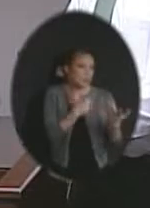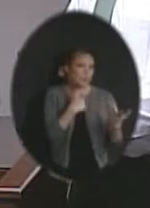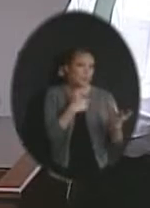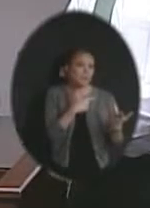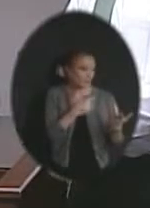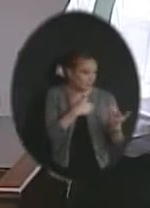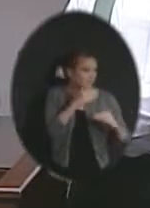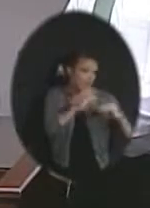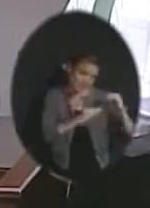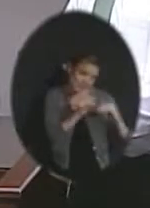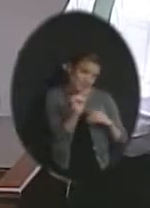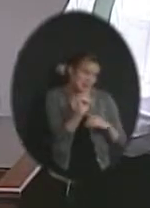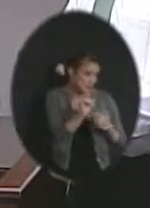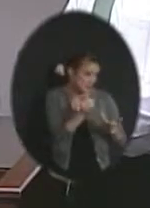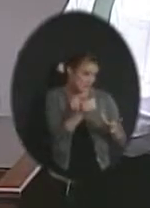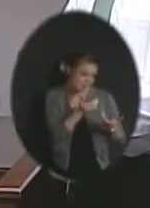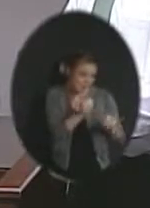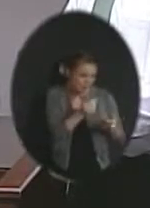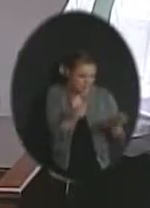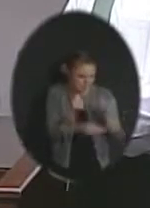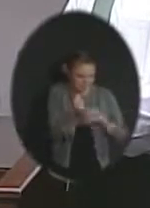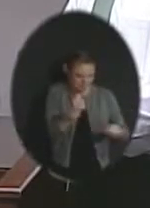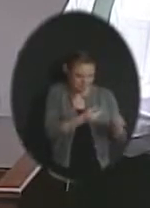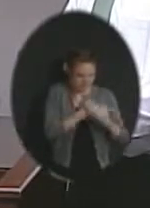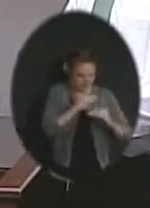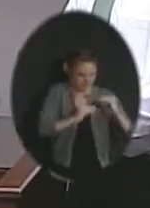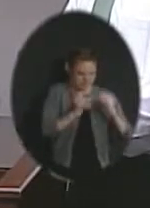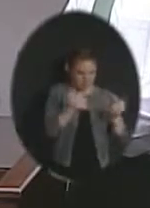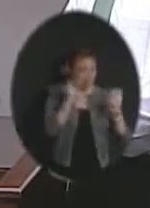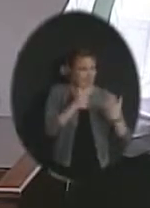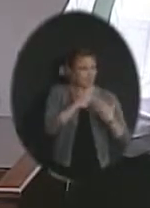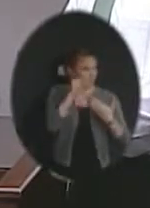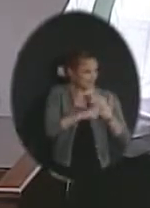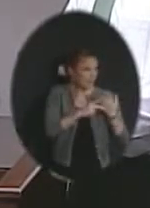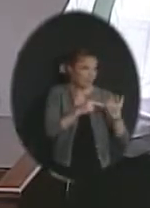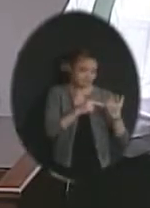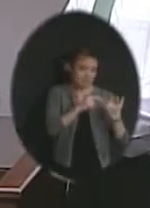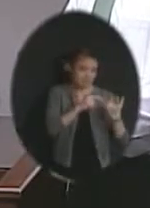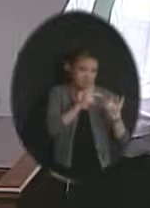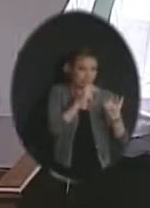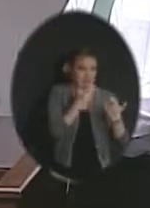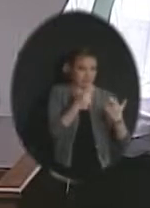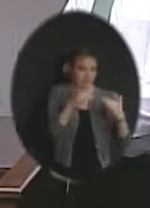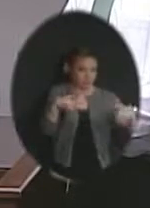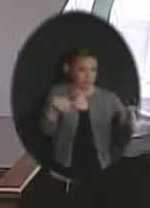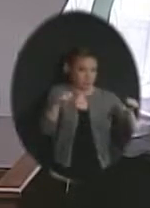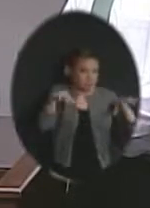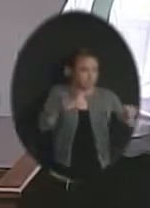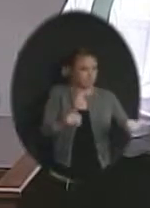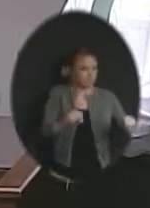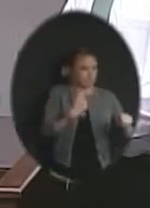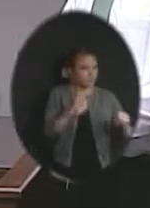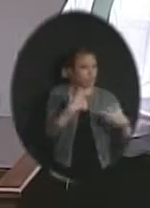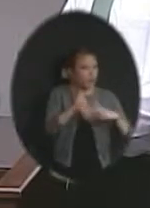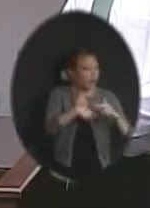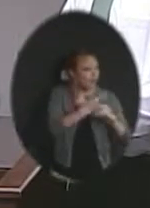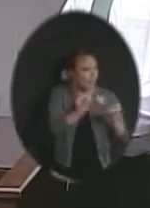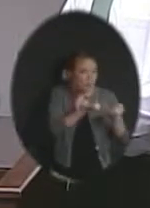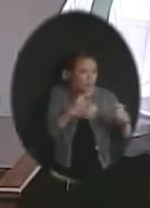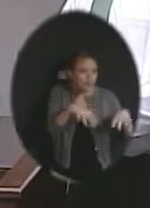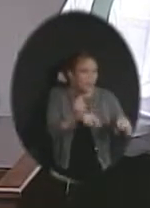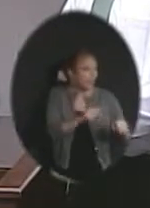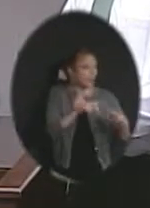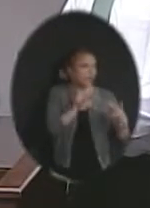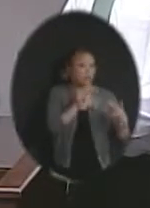facilities issues. Several of these programs are pretty facility heavy in terms of the kinds of equipment or